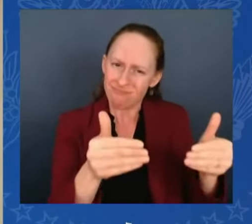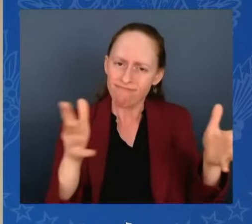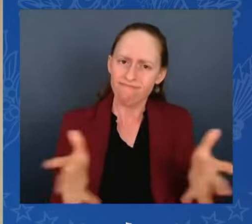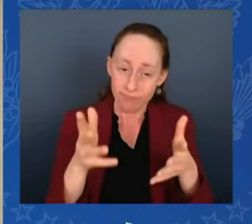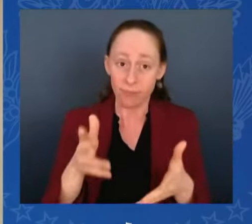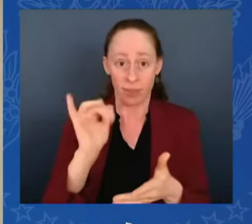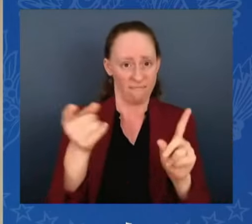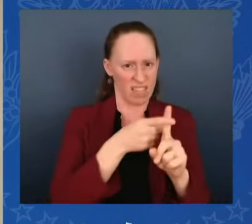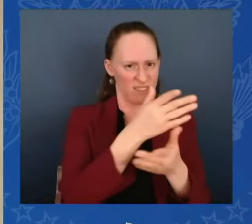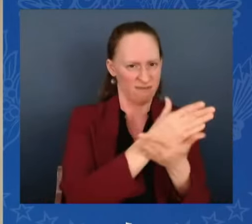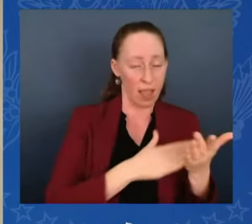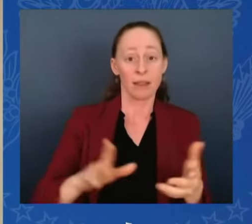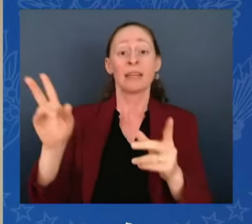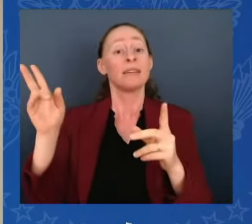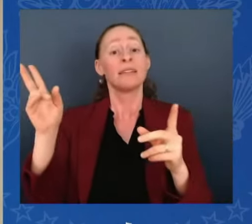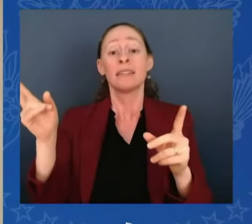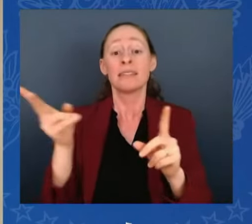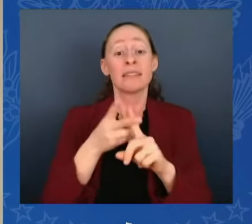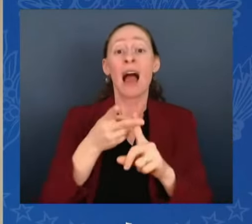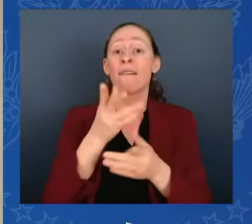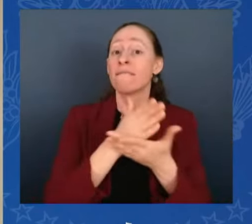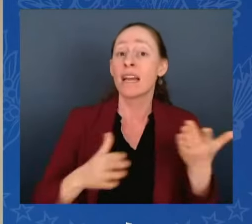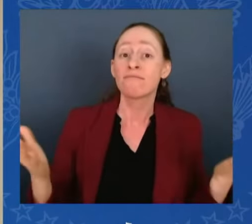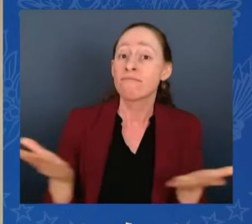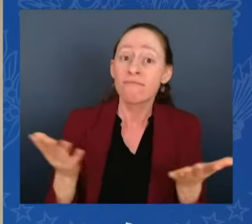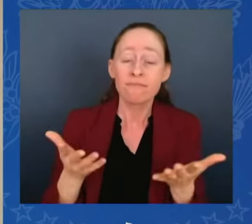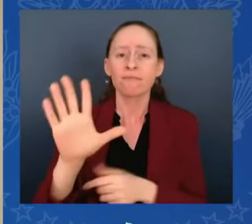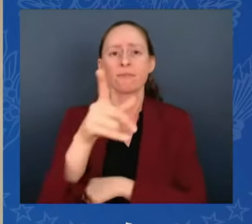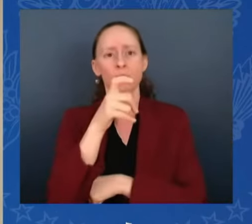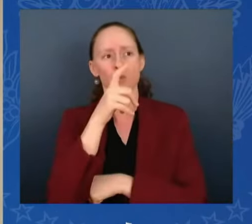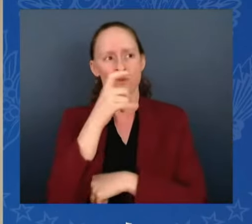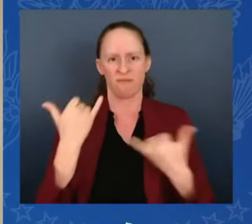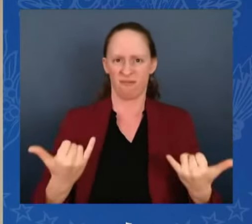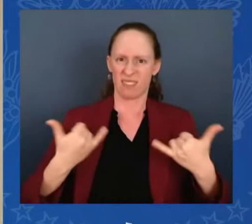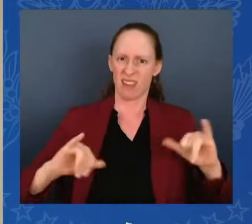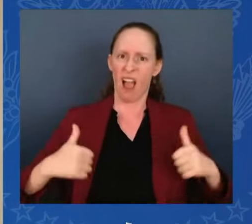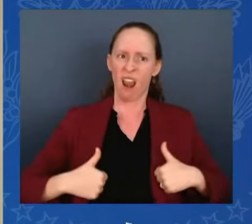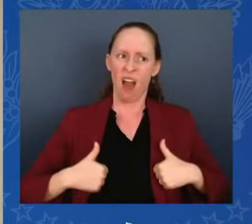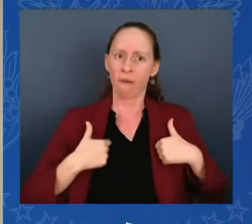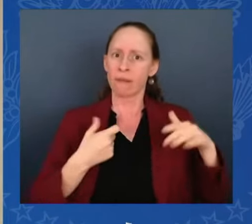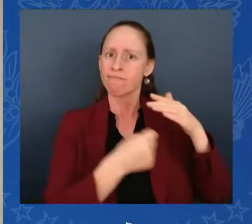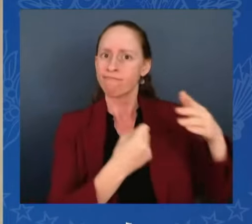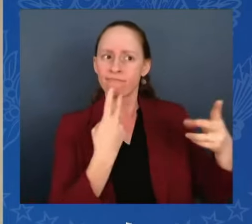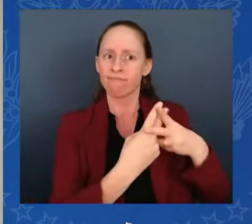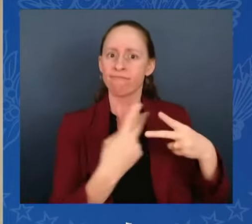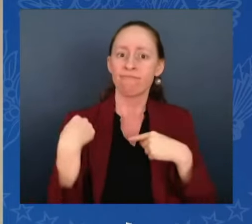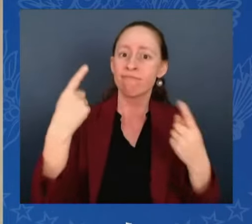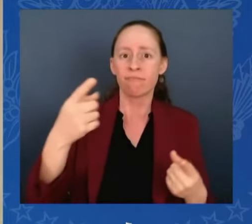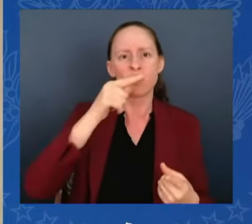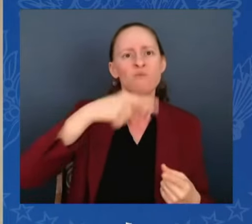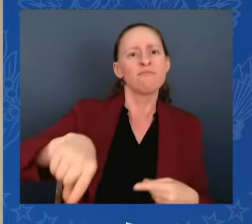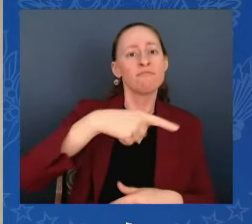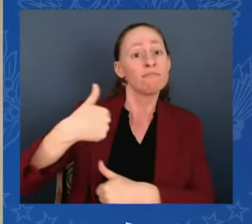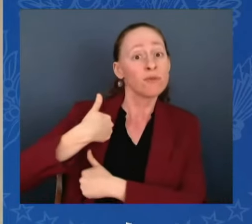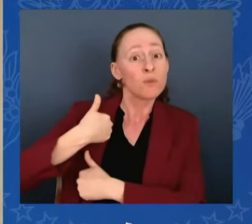remaining living hostages, including male soldiers. Israeli forces will withdraw from Gaza. And as